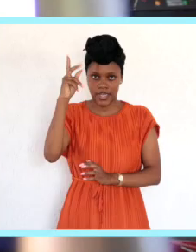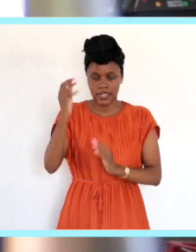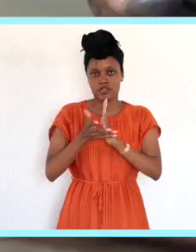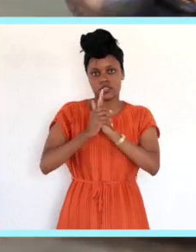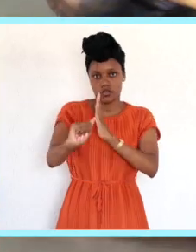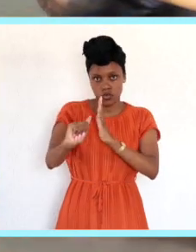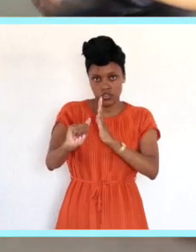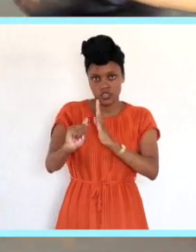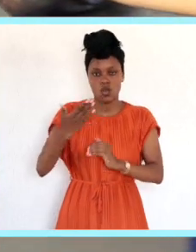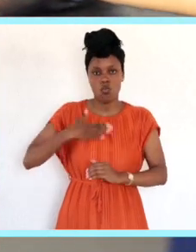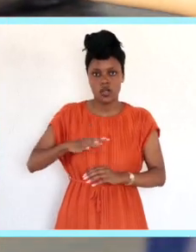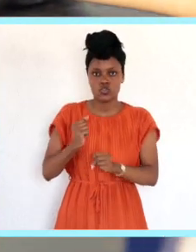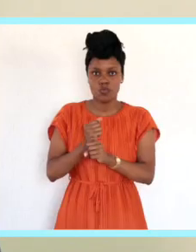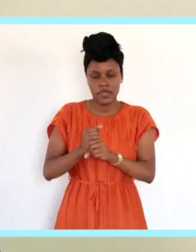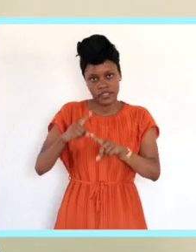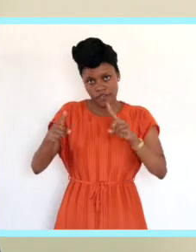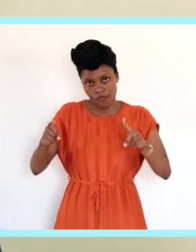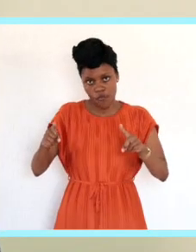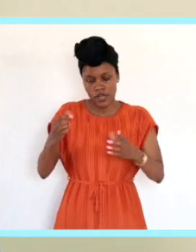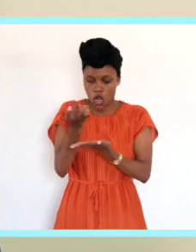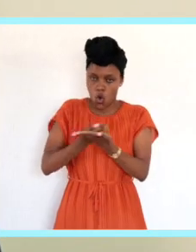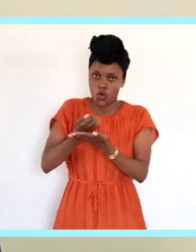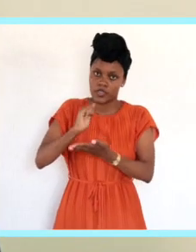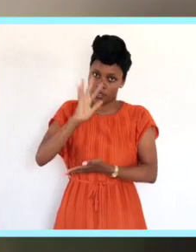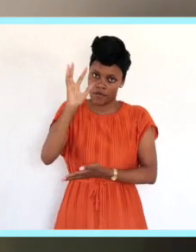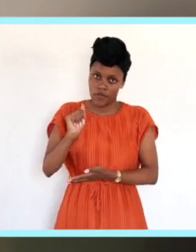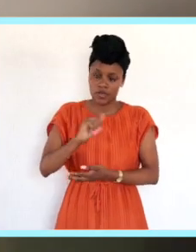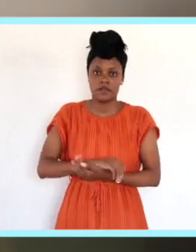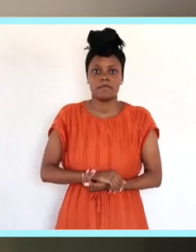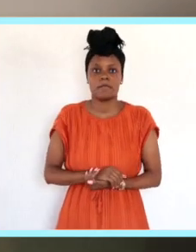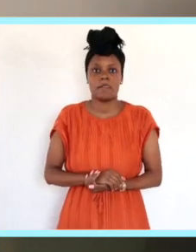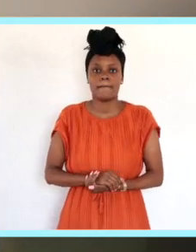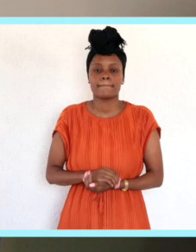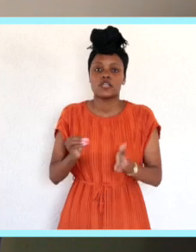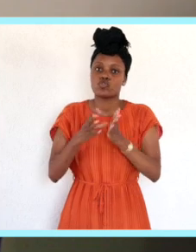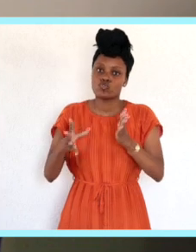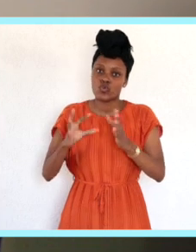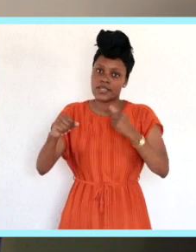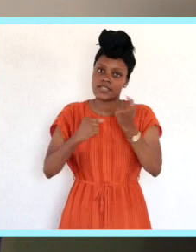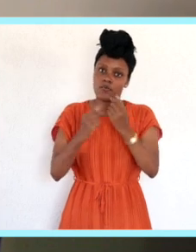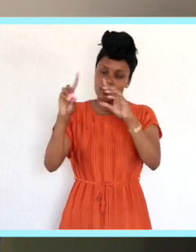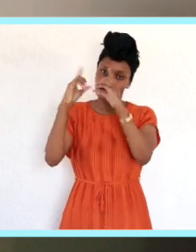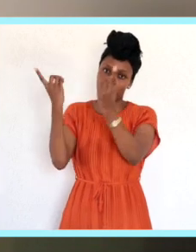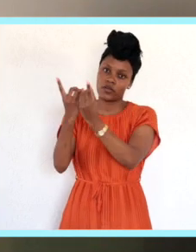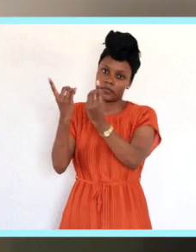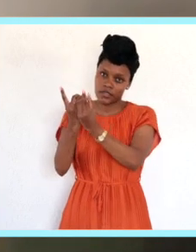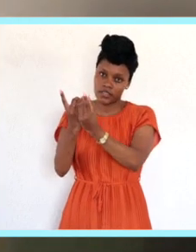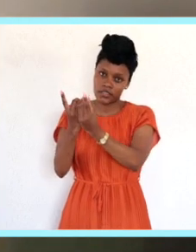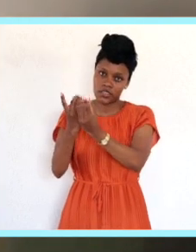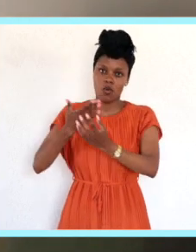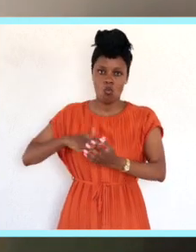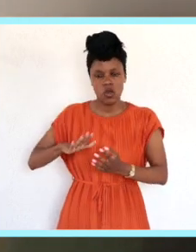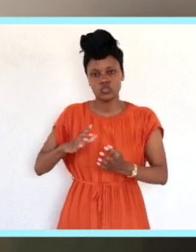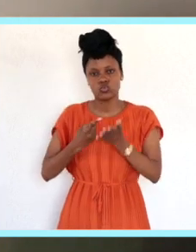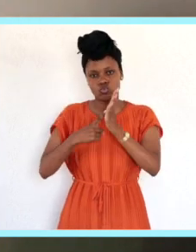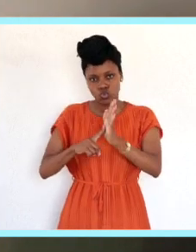talent and also to contribute to the economy of South Africa. In the student support department, we are deployed to look